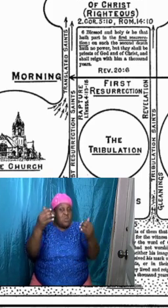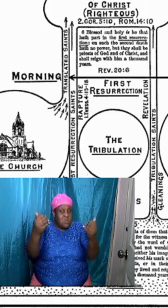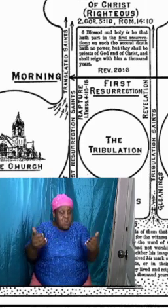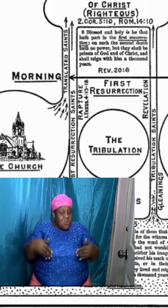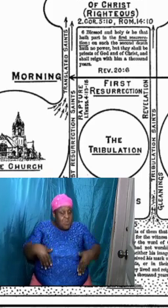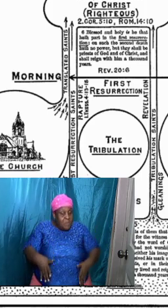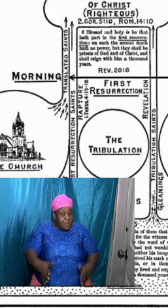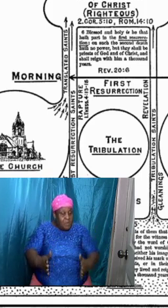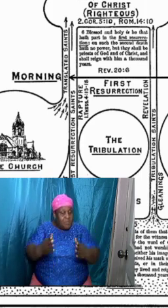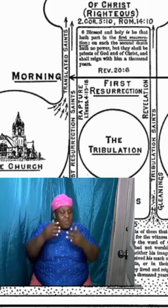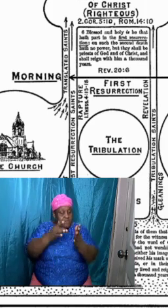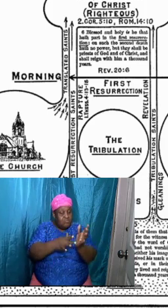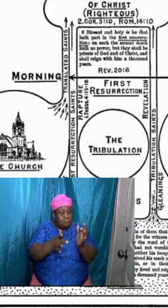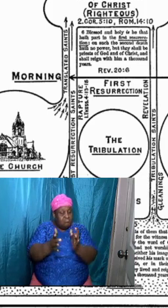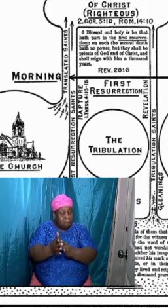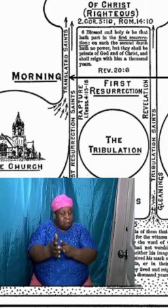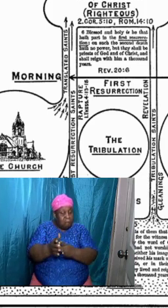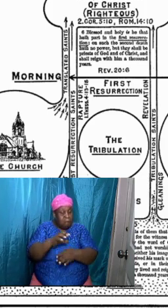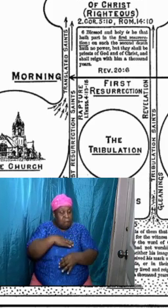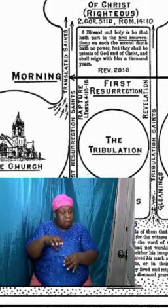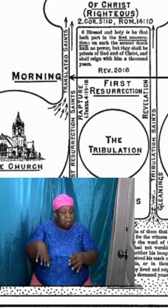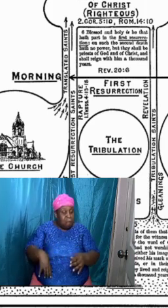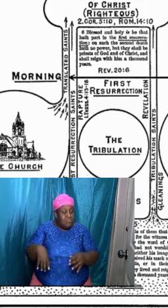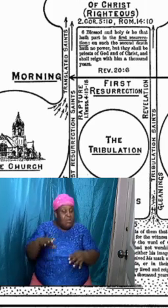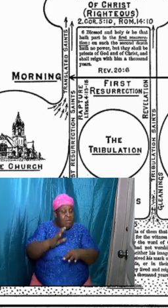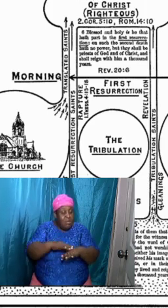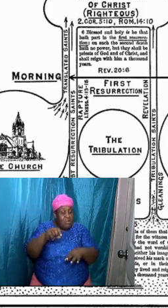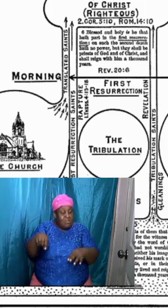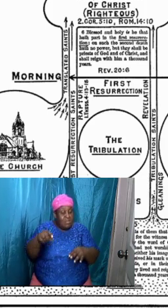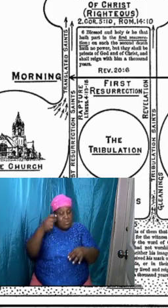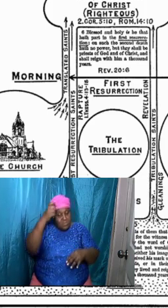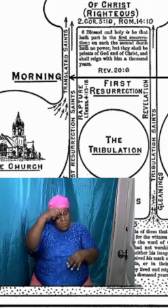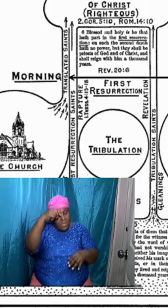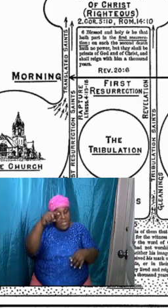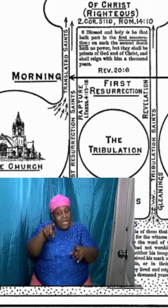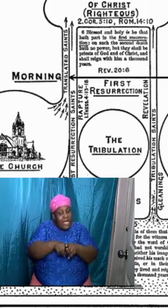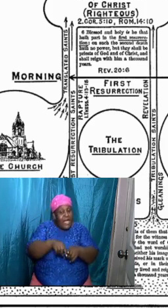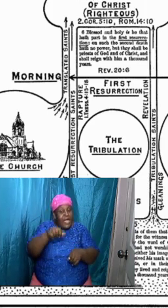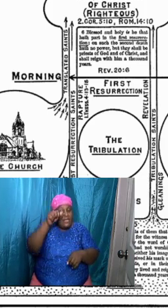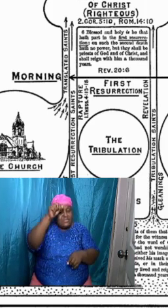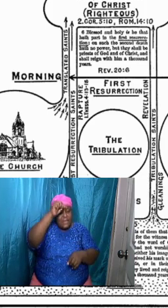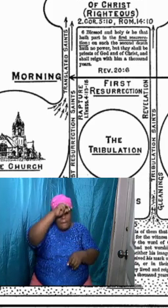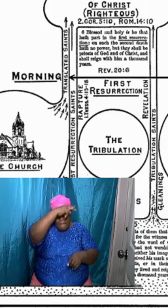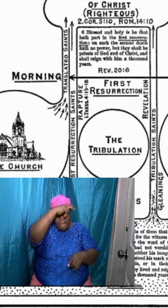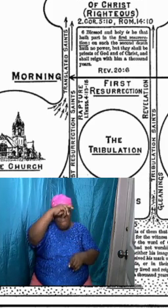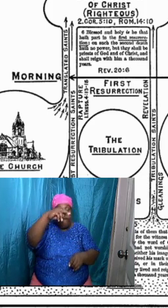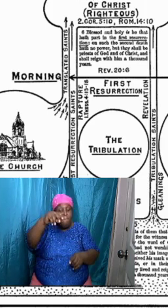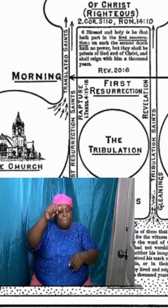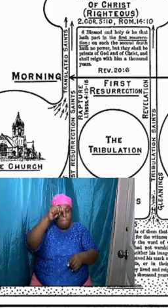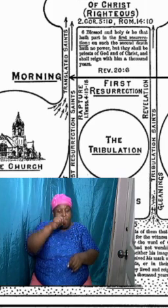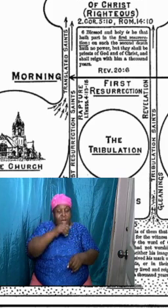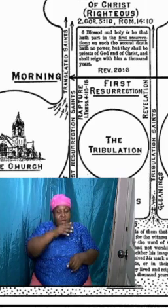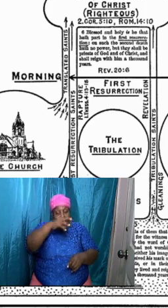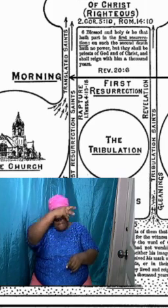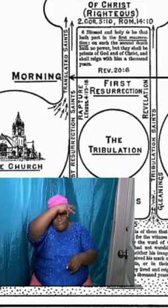birth of Jesus Christ was on this wise when as his mother Mary was